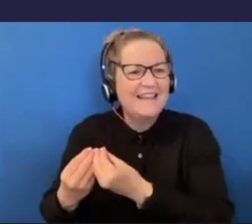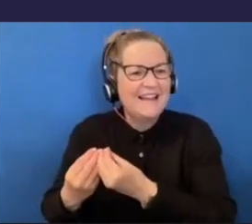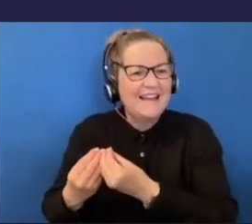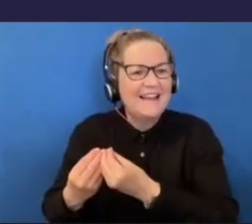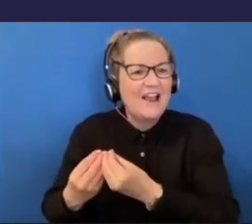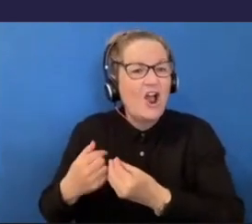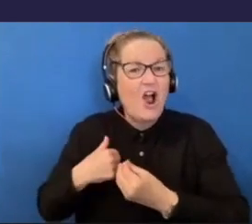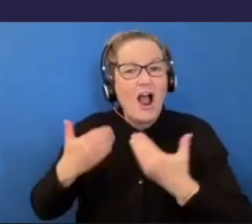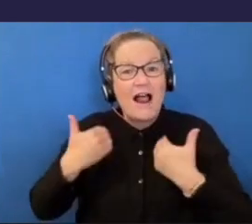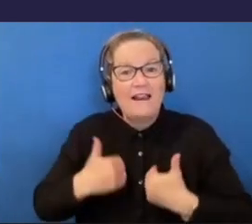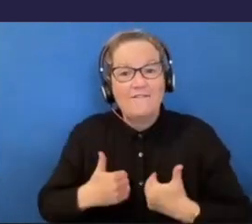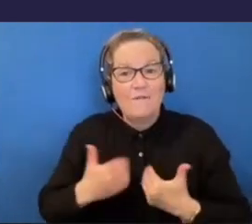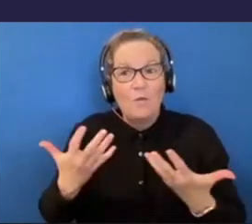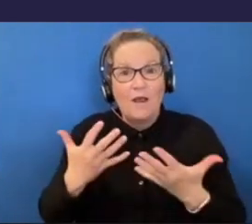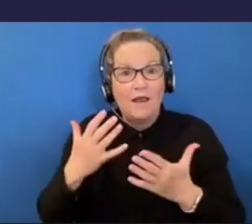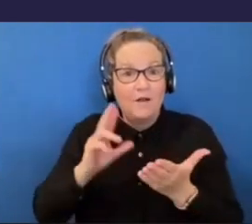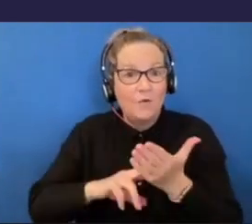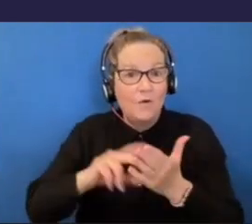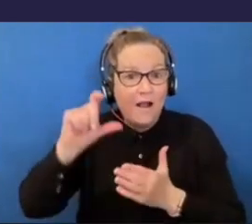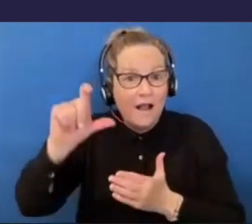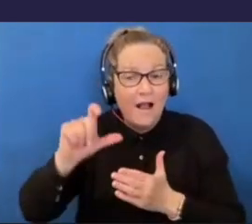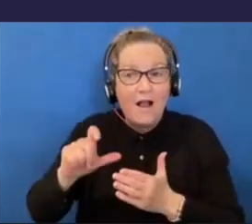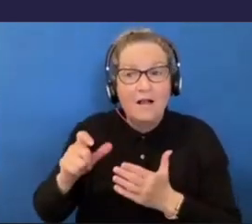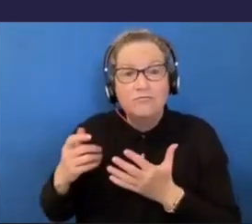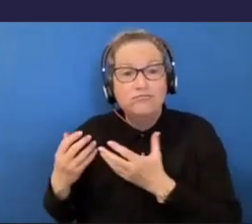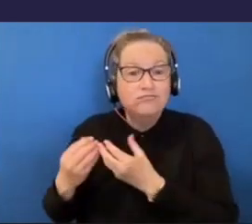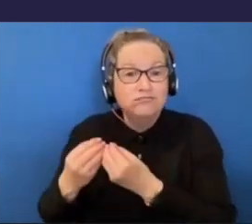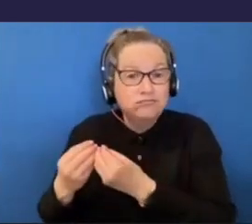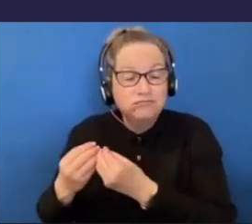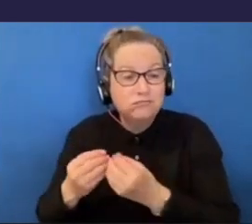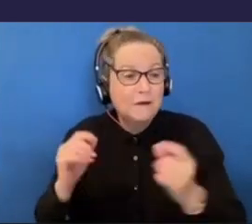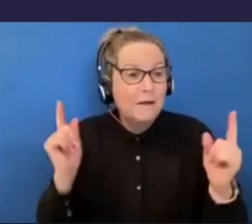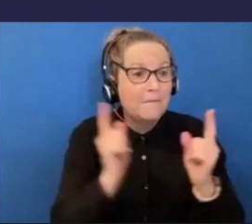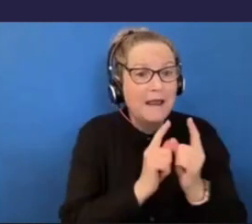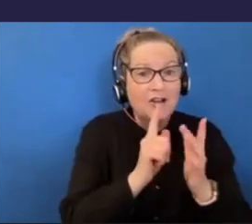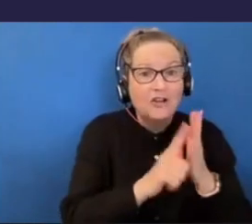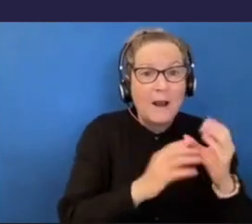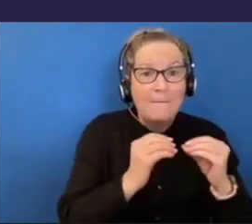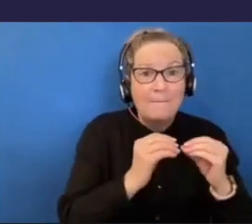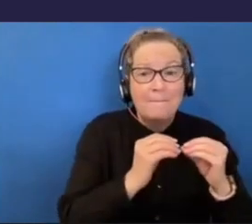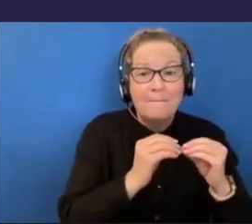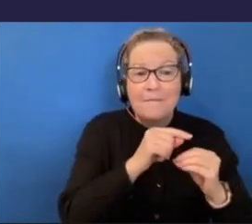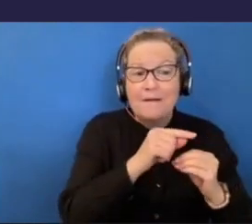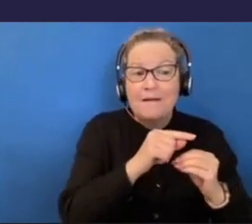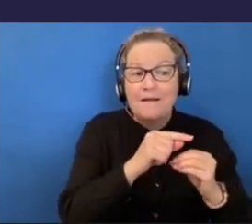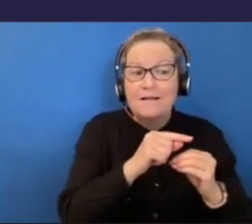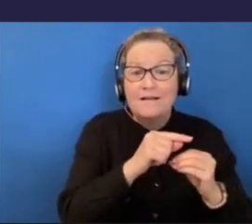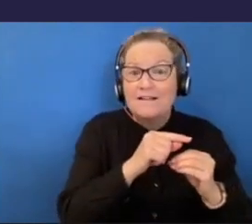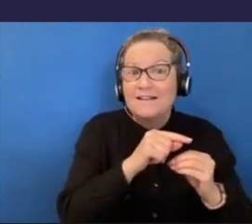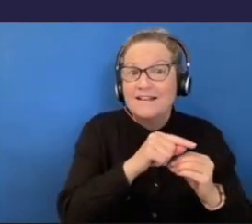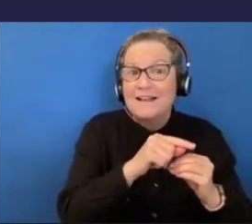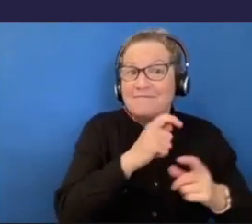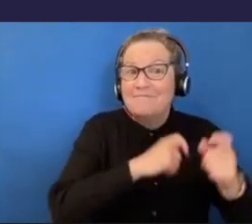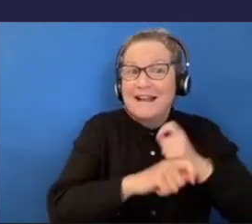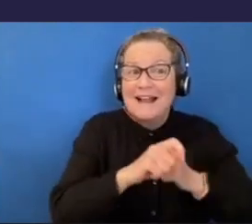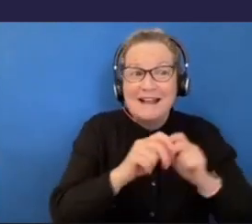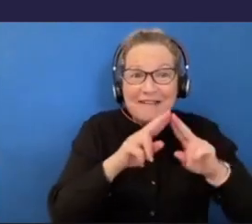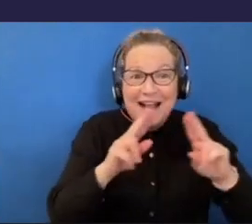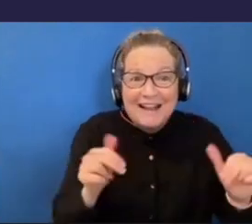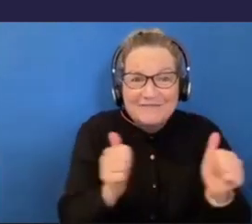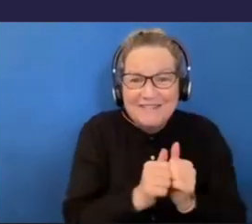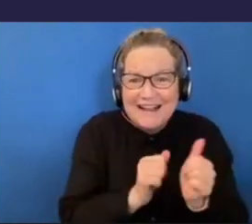Newcastle, was hanging out with Lucy and met Jake through Lucy, and then became housemates a bit later on.